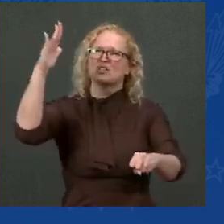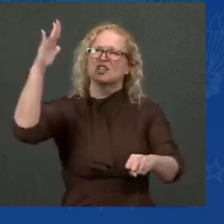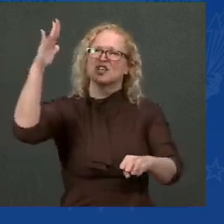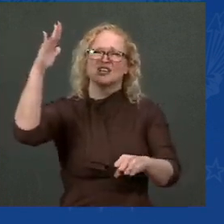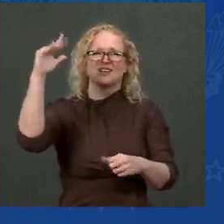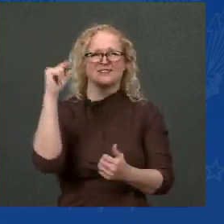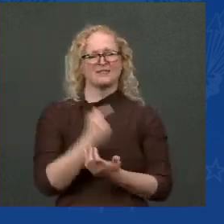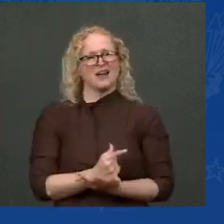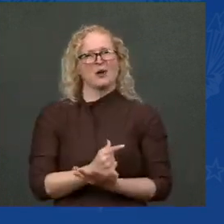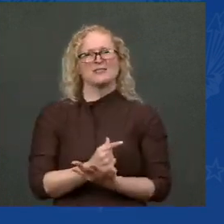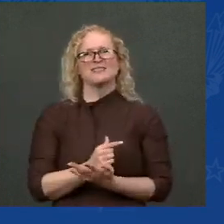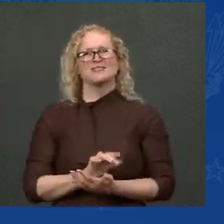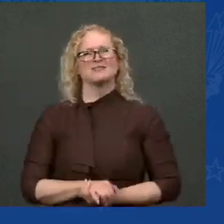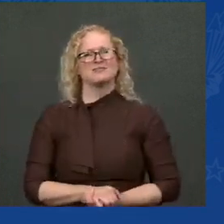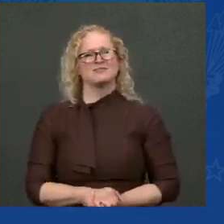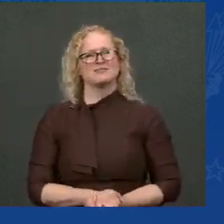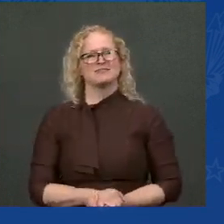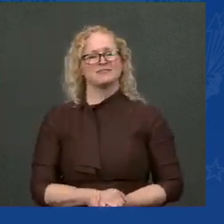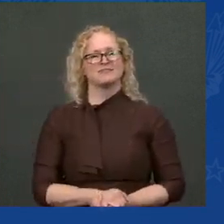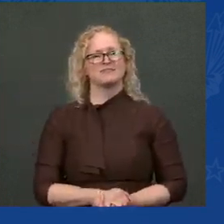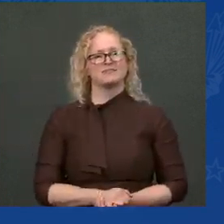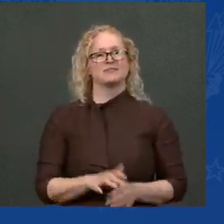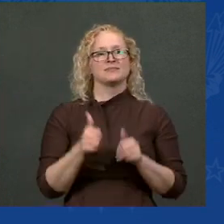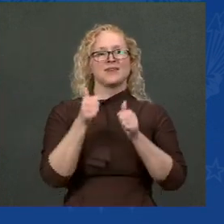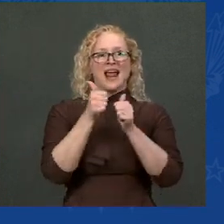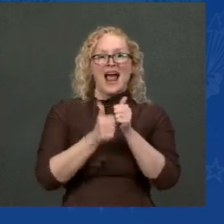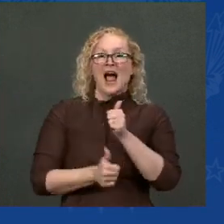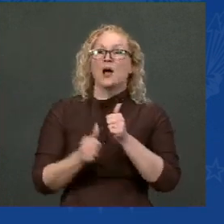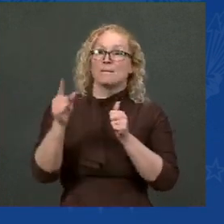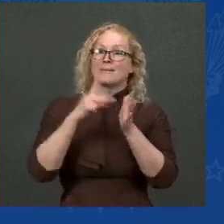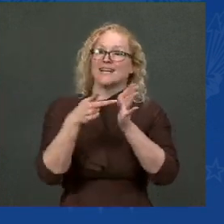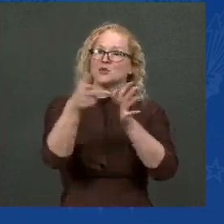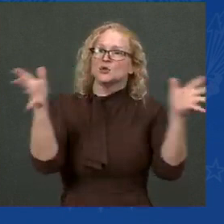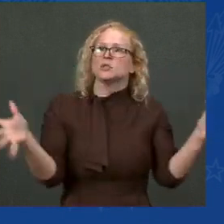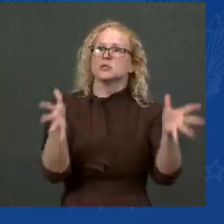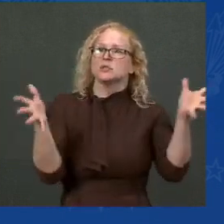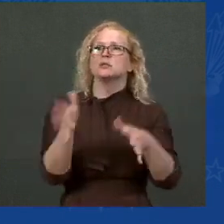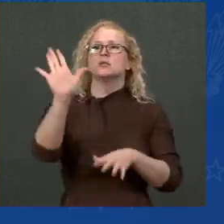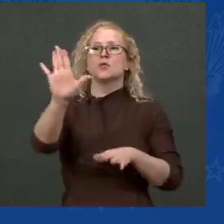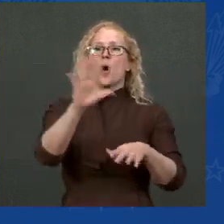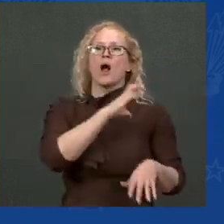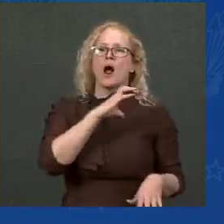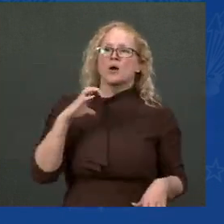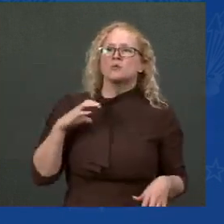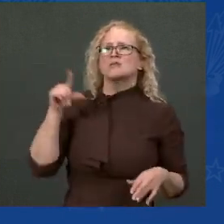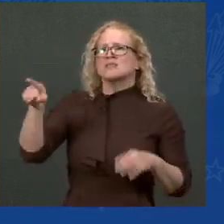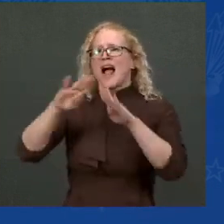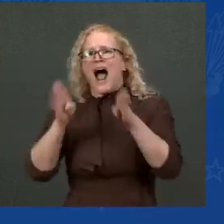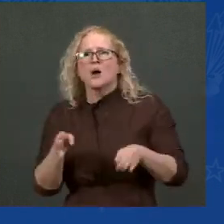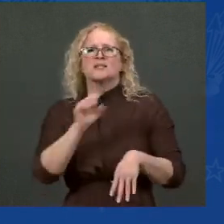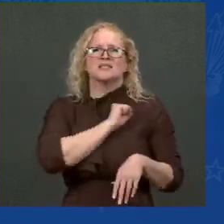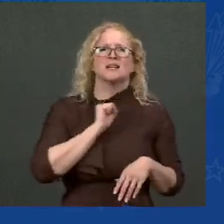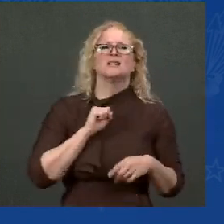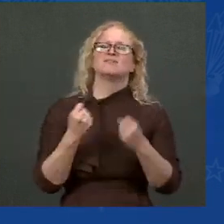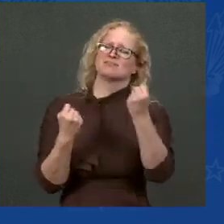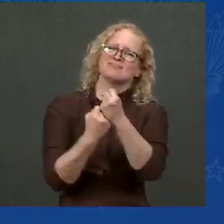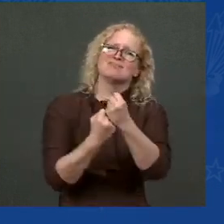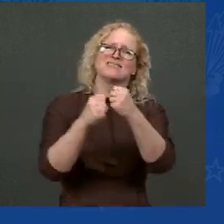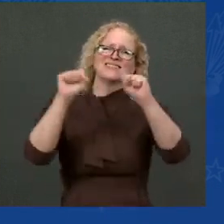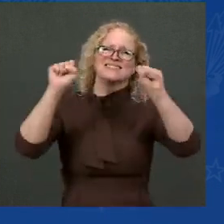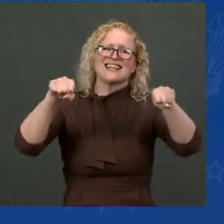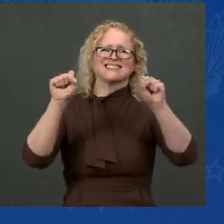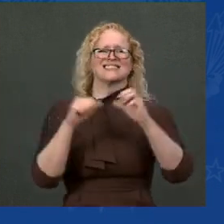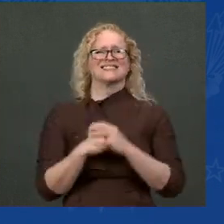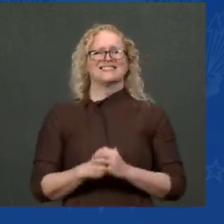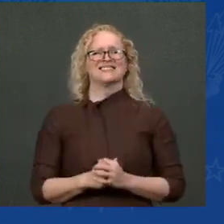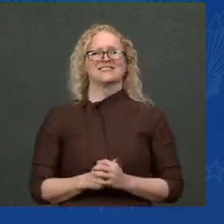member of the House of Representatives, to vote yes on both these bills right now. Send the infrastructure bill to my desk. Send the